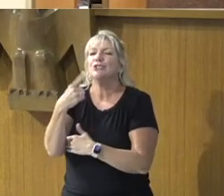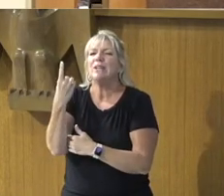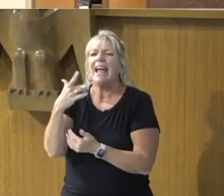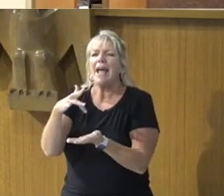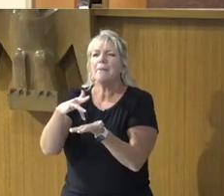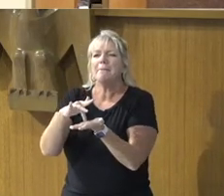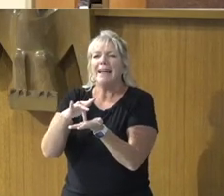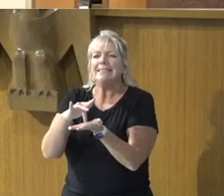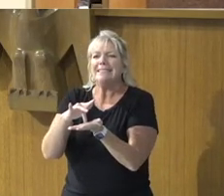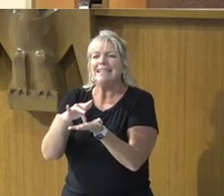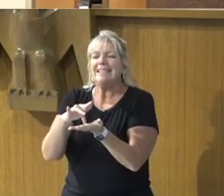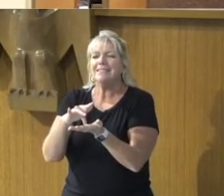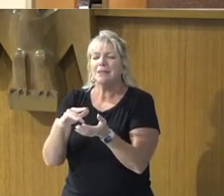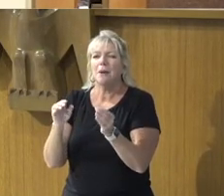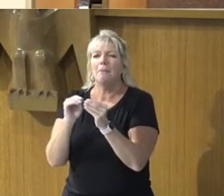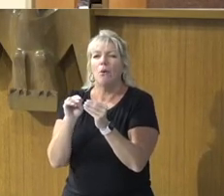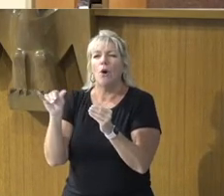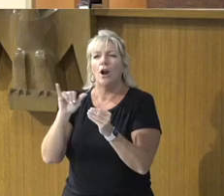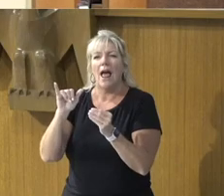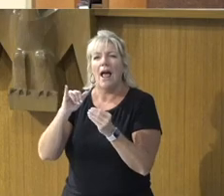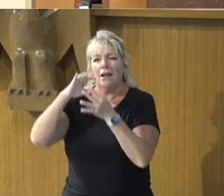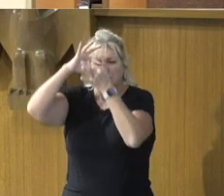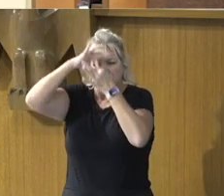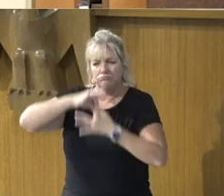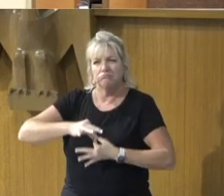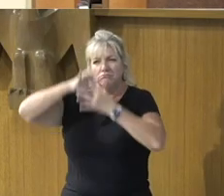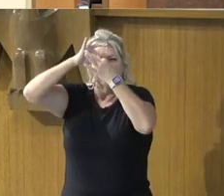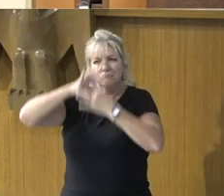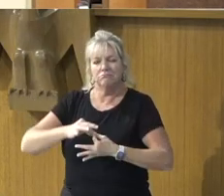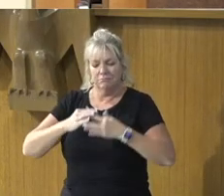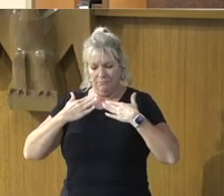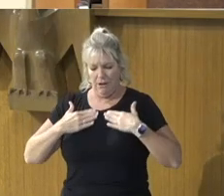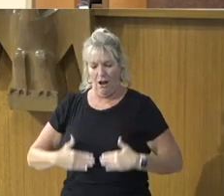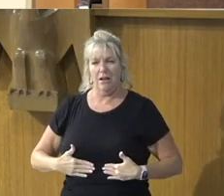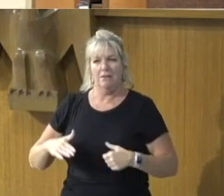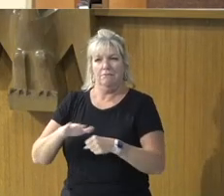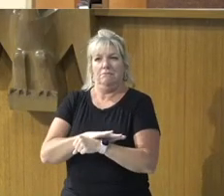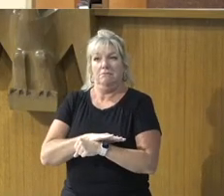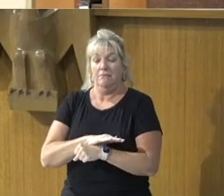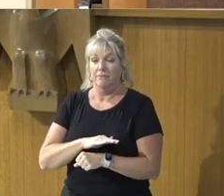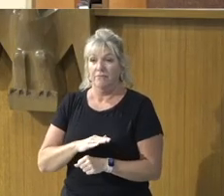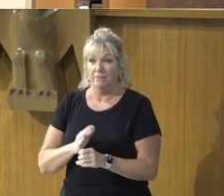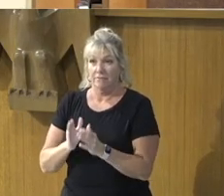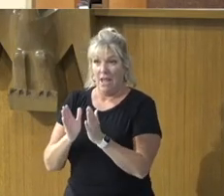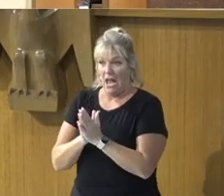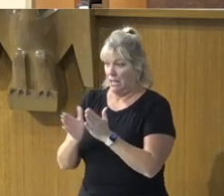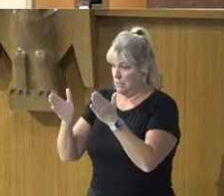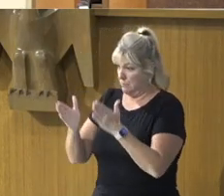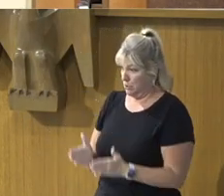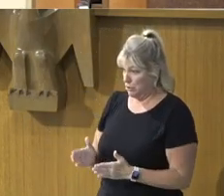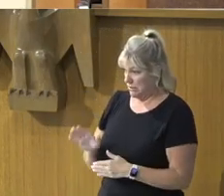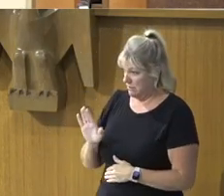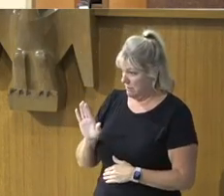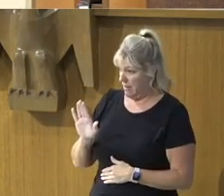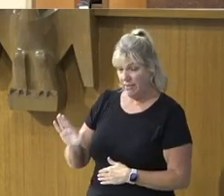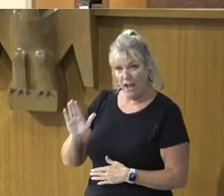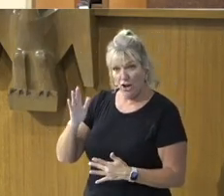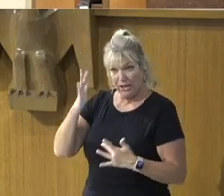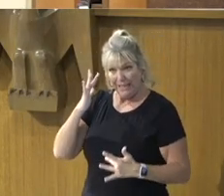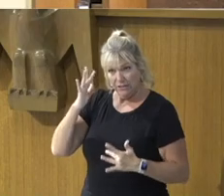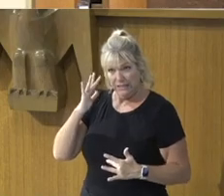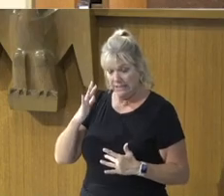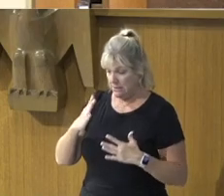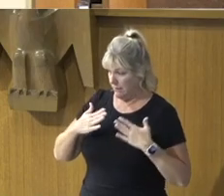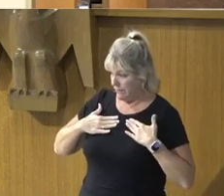psychosomatic understanding. Asking if an illness is physical, Or